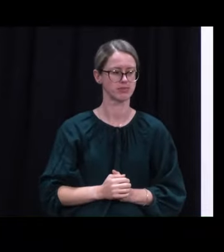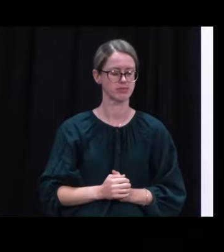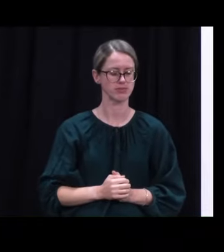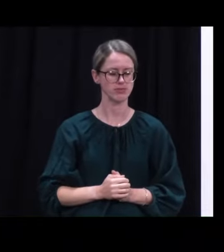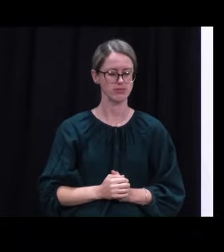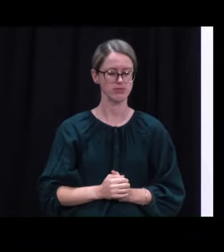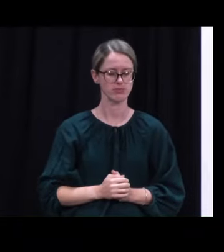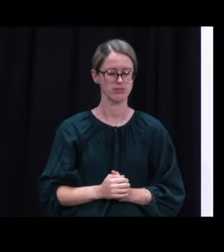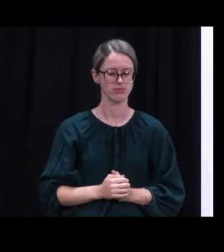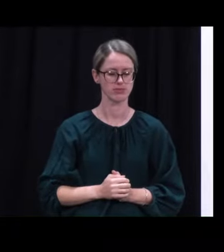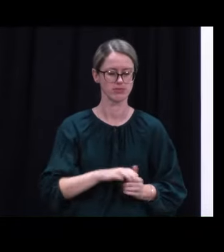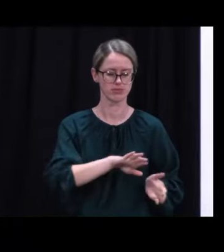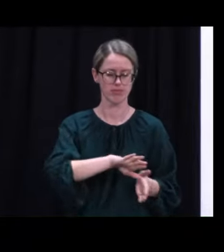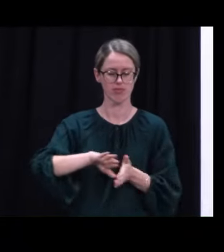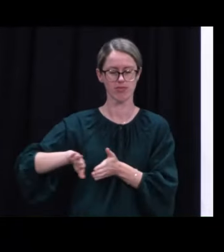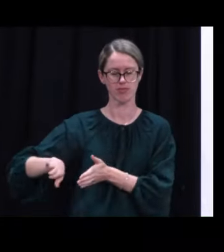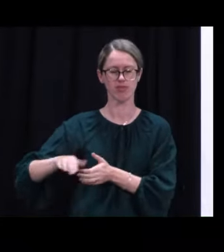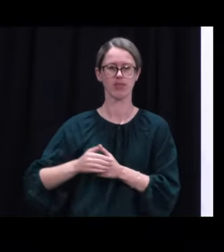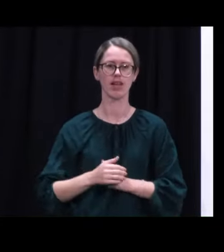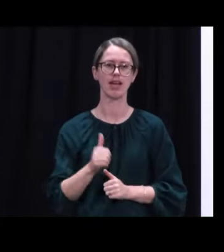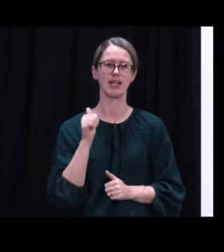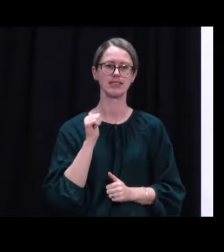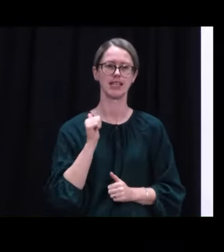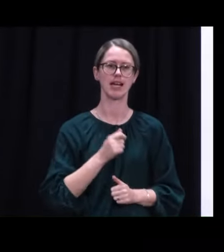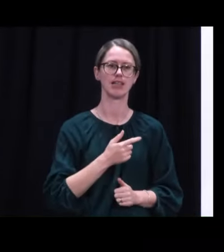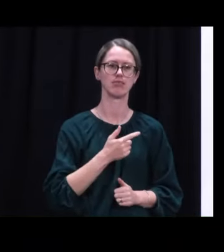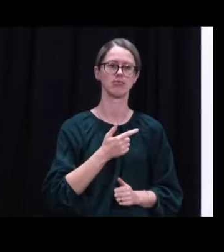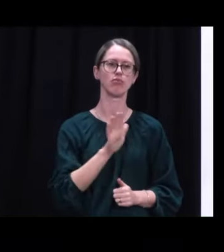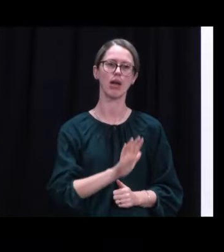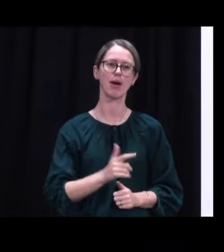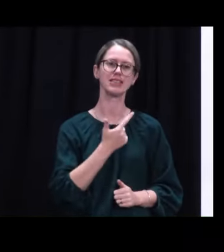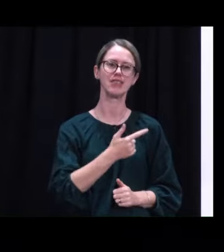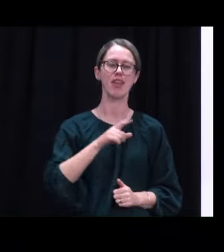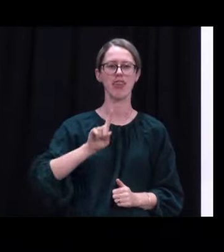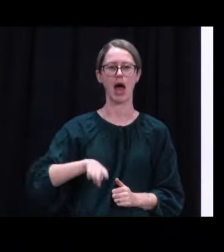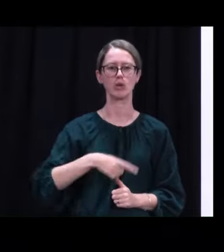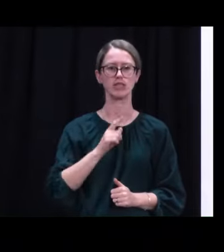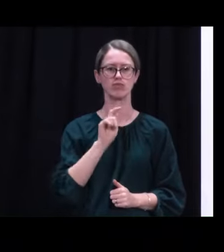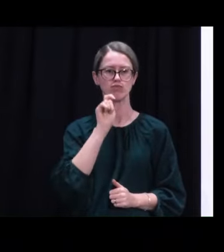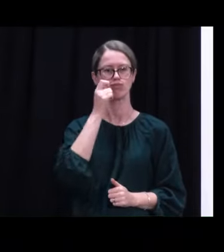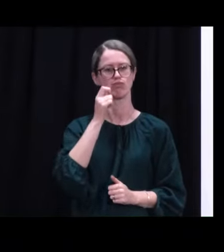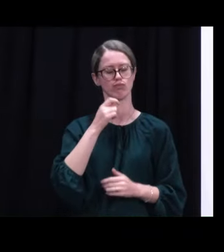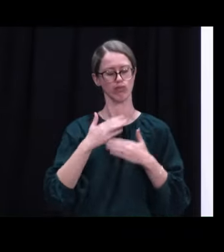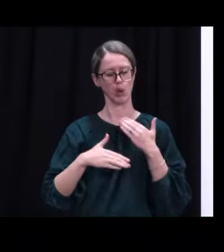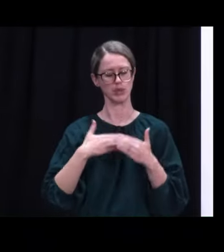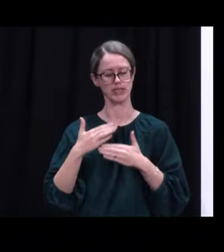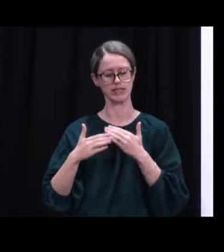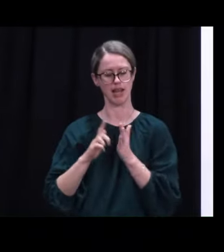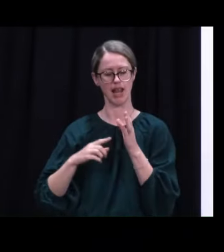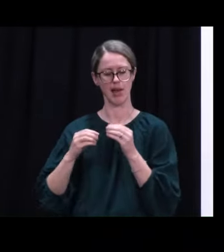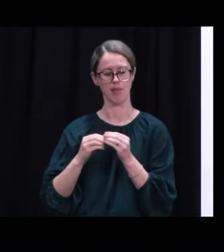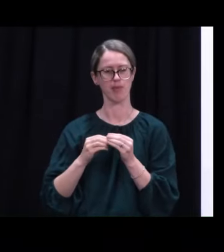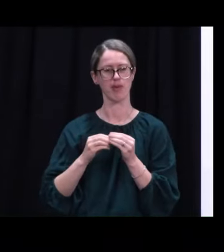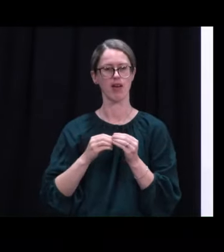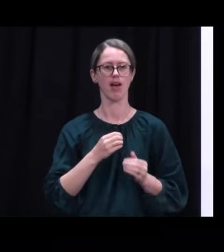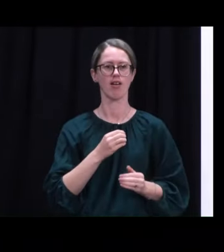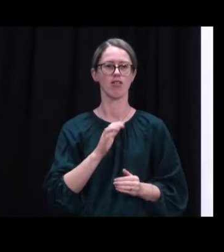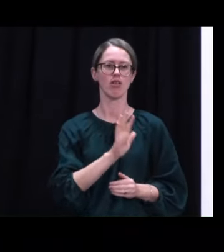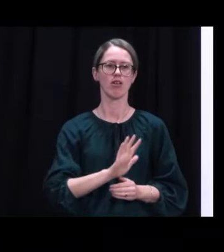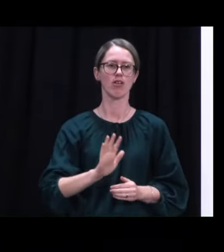Yesterday, 7,255 swabs were processed in our labs, and around 5,800